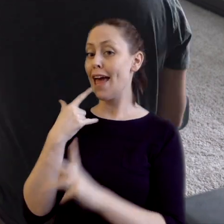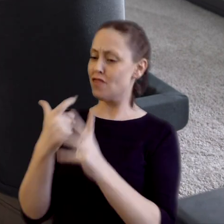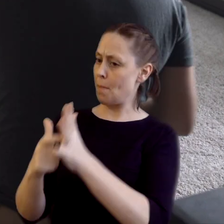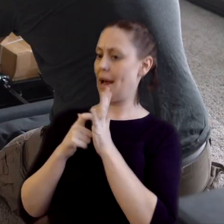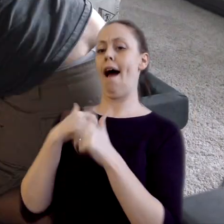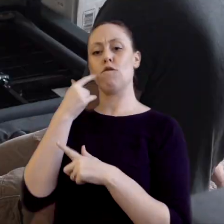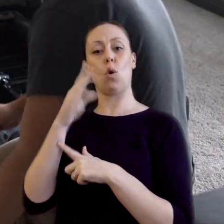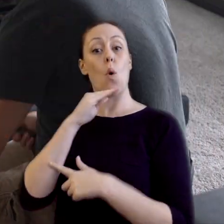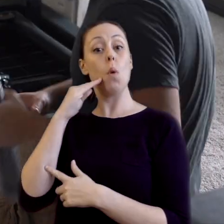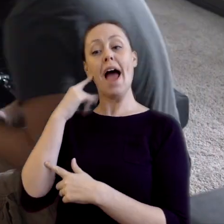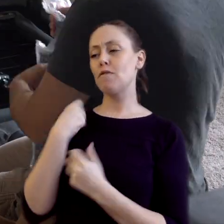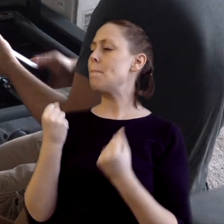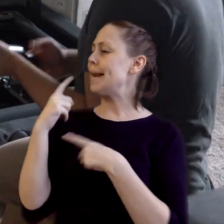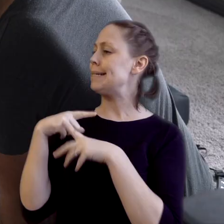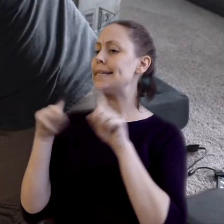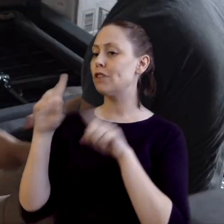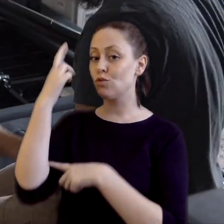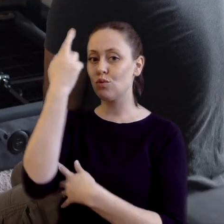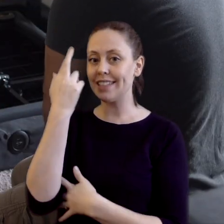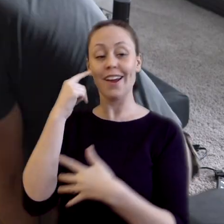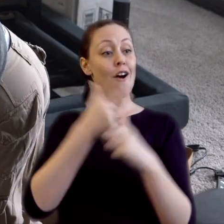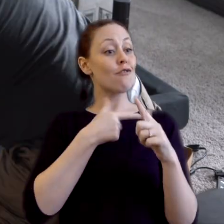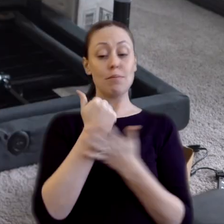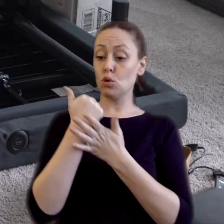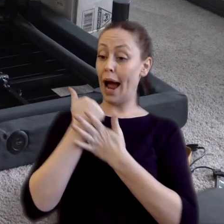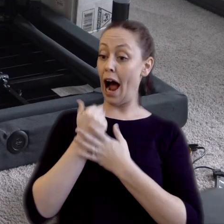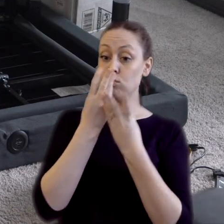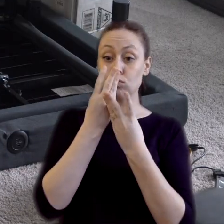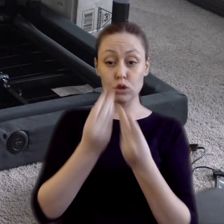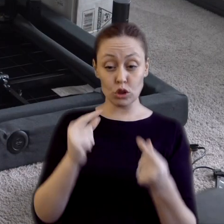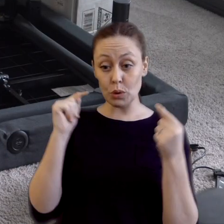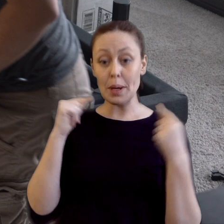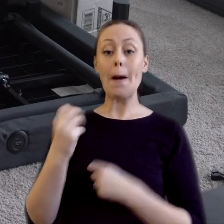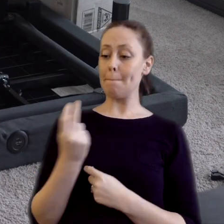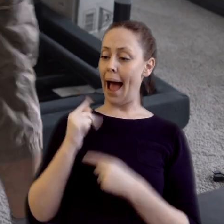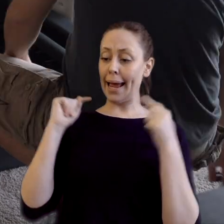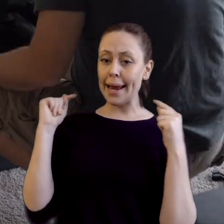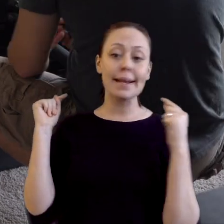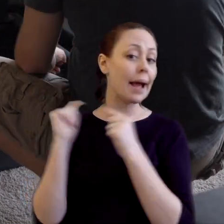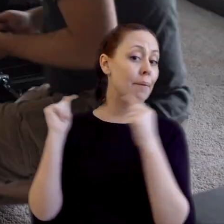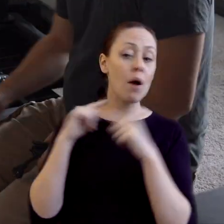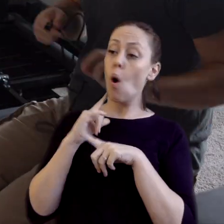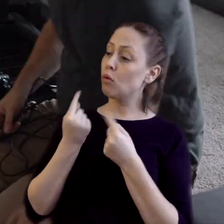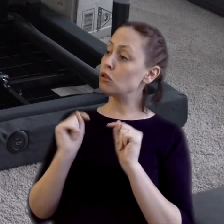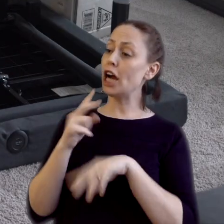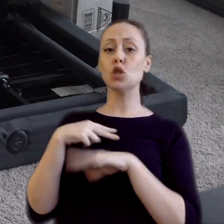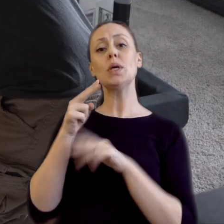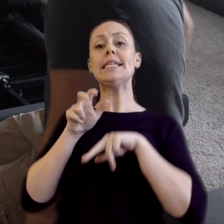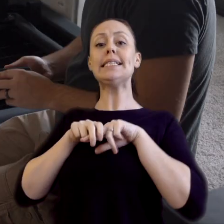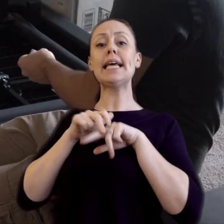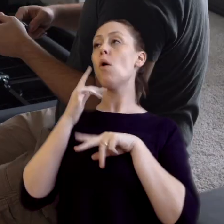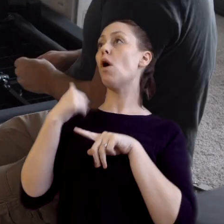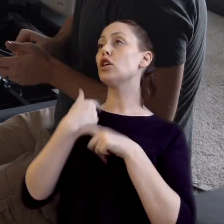-have for your home. And it's for a multitude of reasons. From helping relieving back and neck pain, to sitting up while you need to